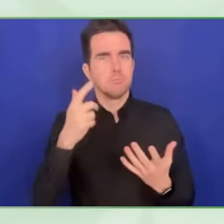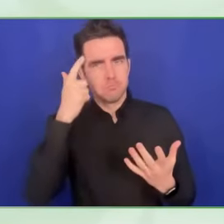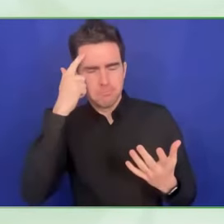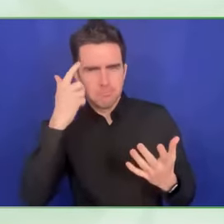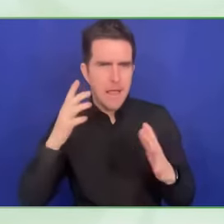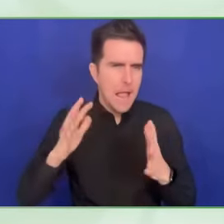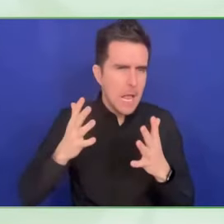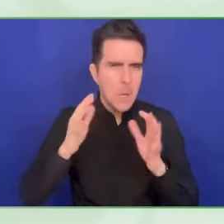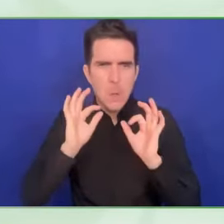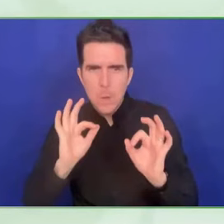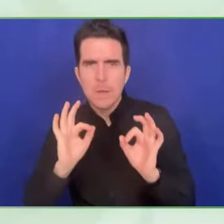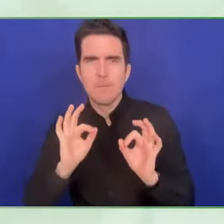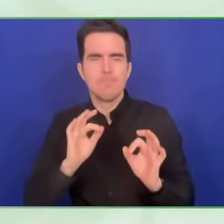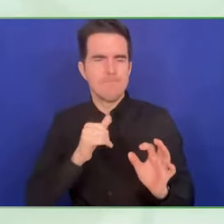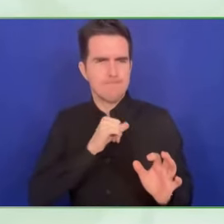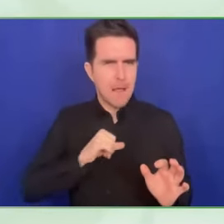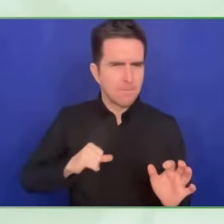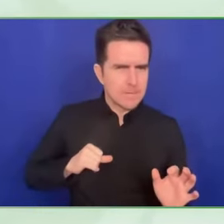the project, the CERO project.